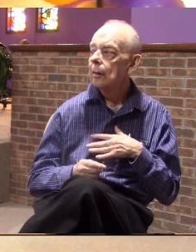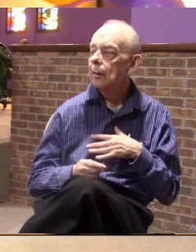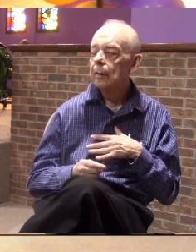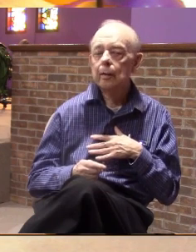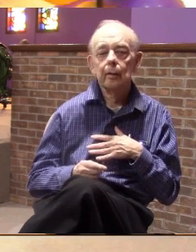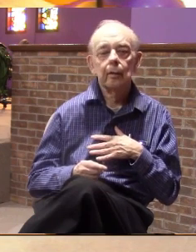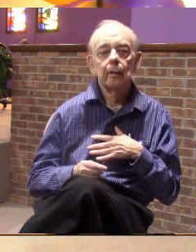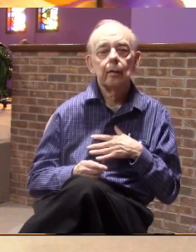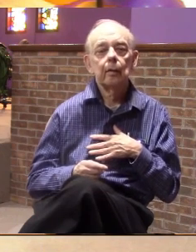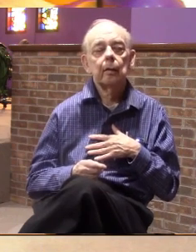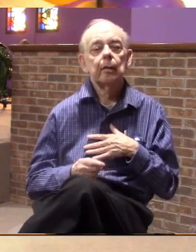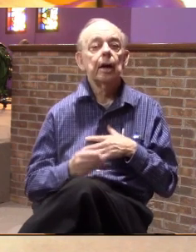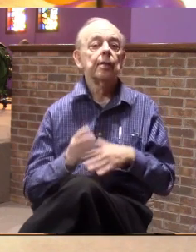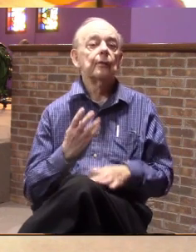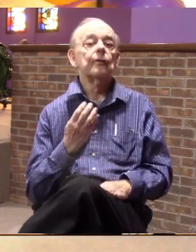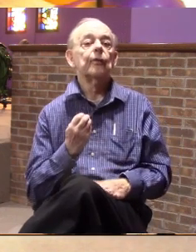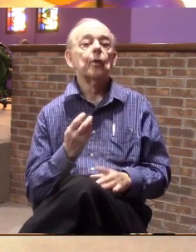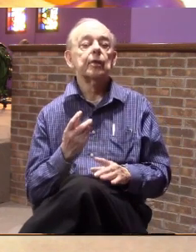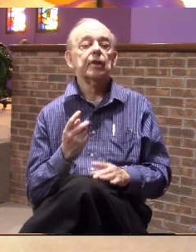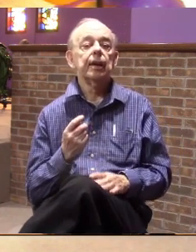in the 14th century